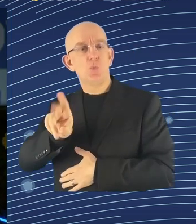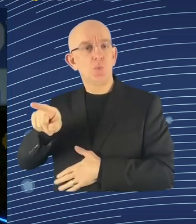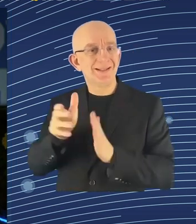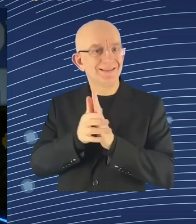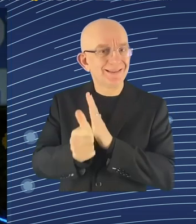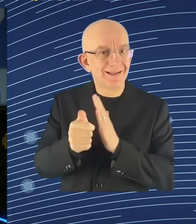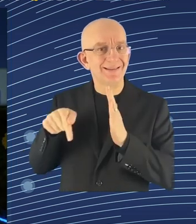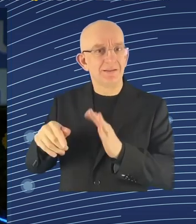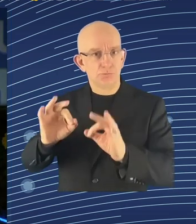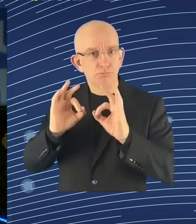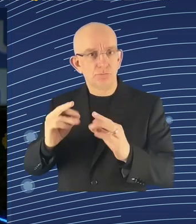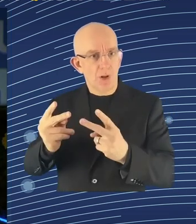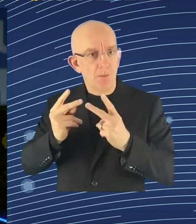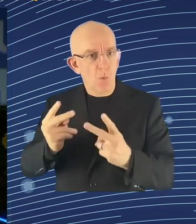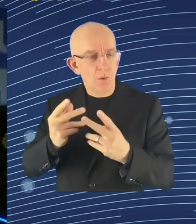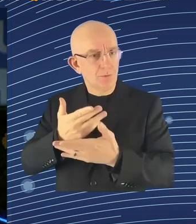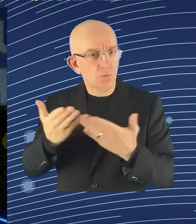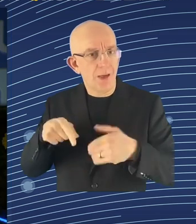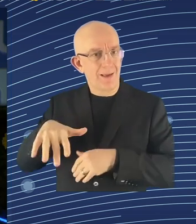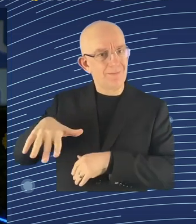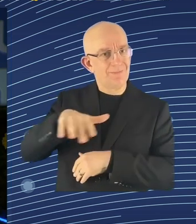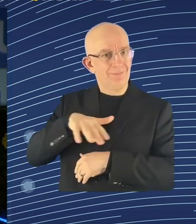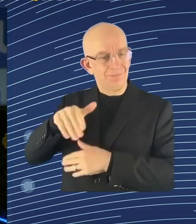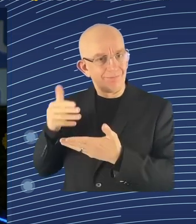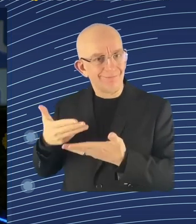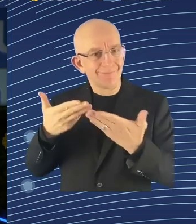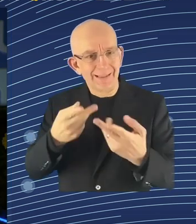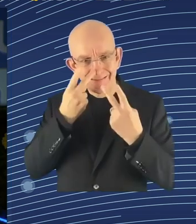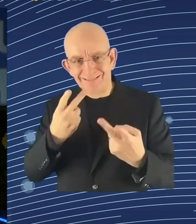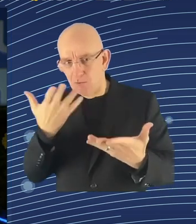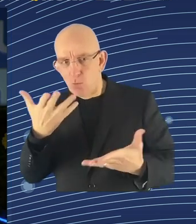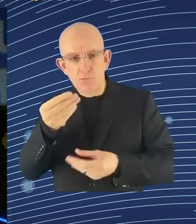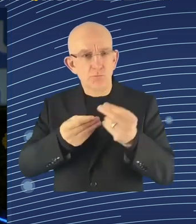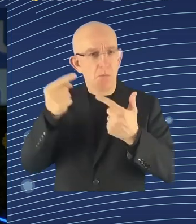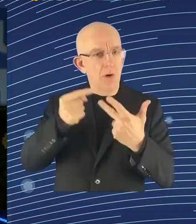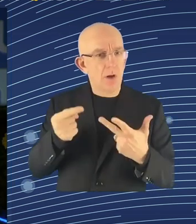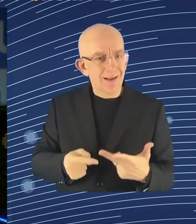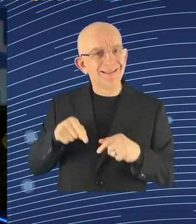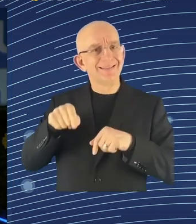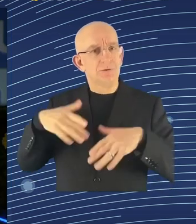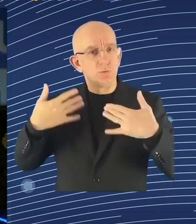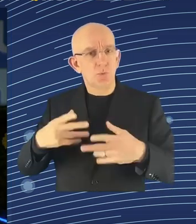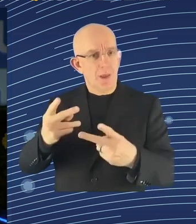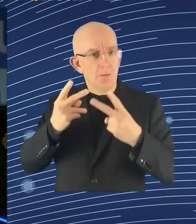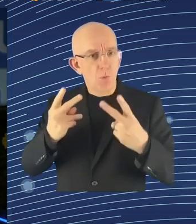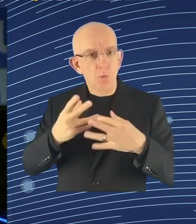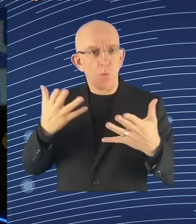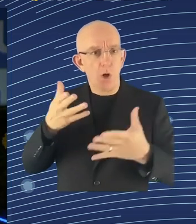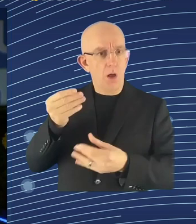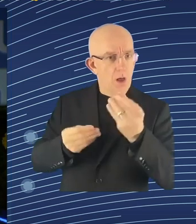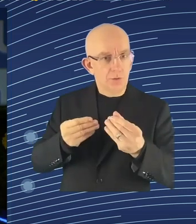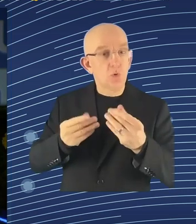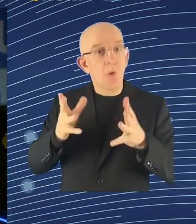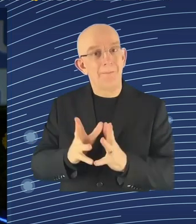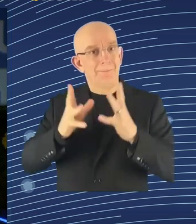big challenges lie ahead, and we need to find the right balance, encourage innovation, while at the same time protect